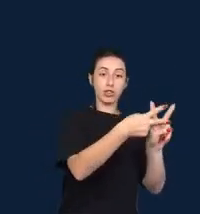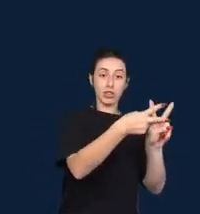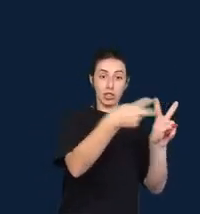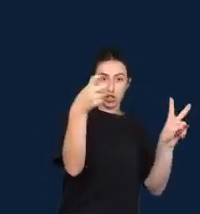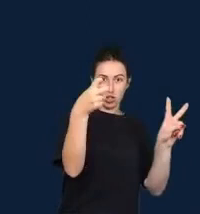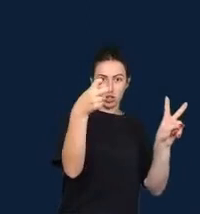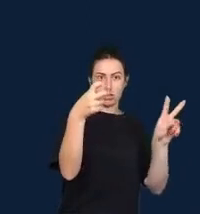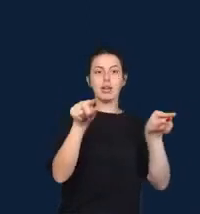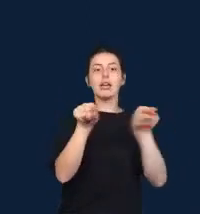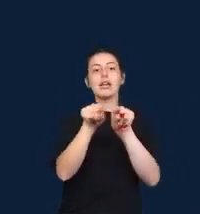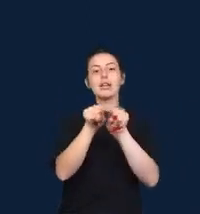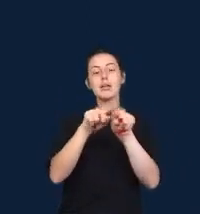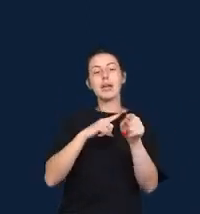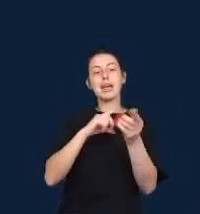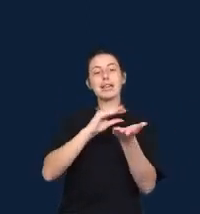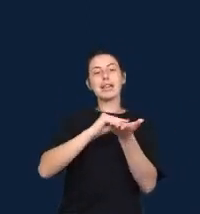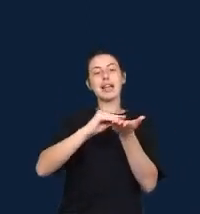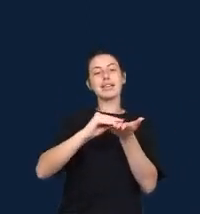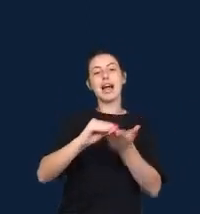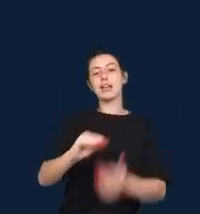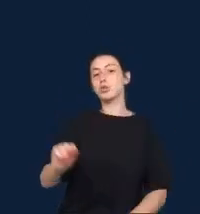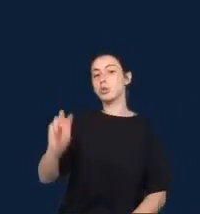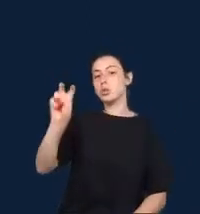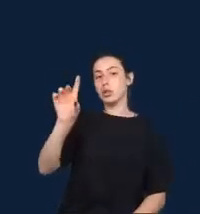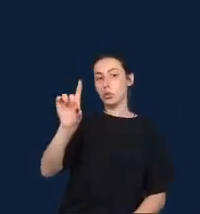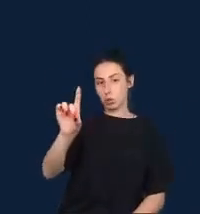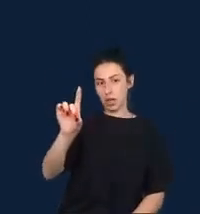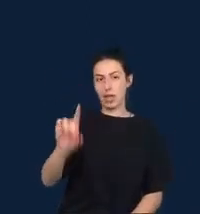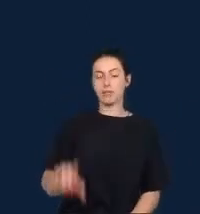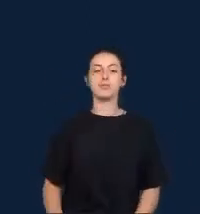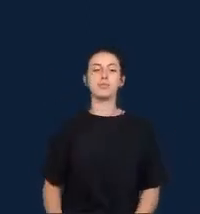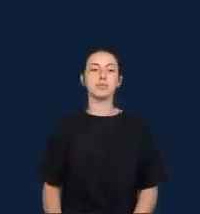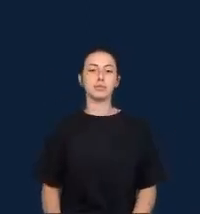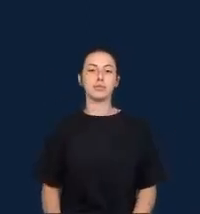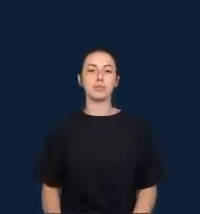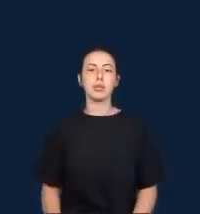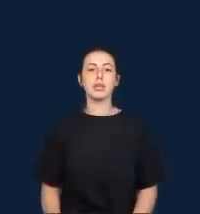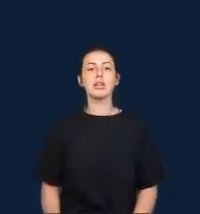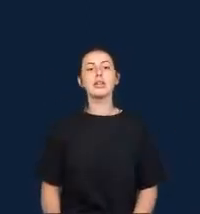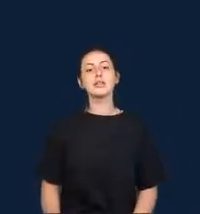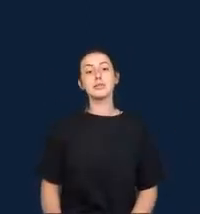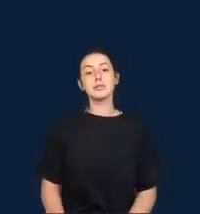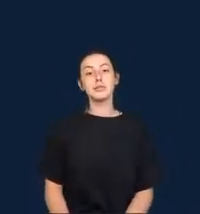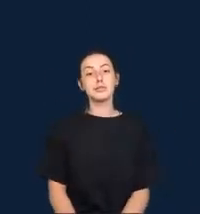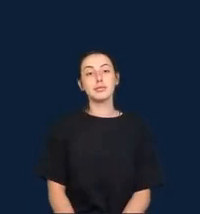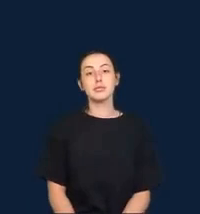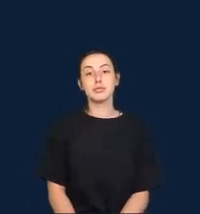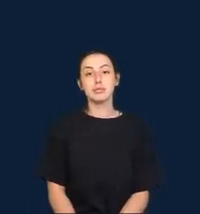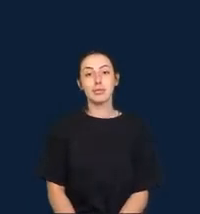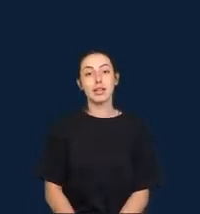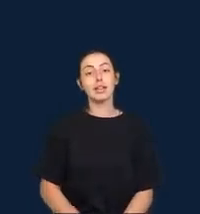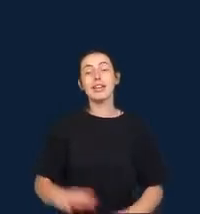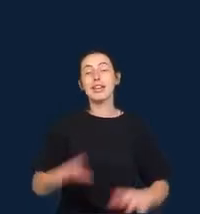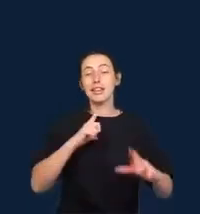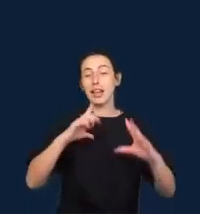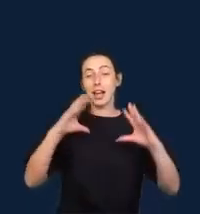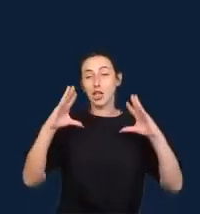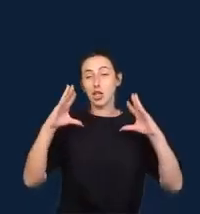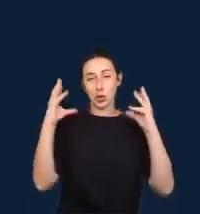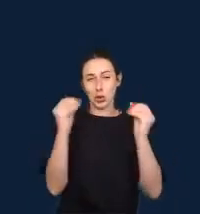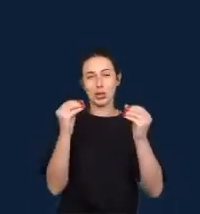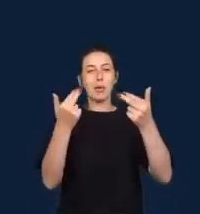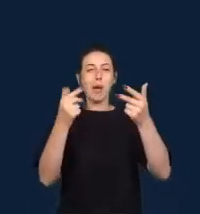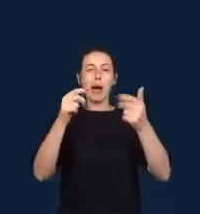dysfunction and deprivation. So these are data detailing indigenous over representation